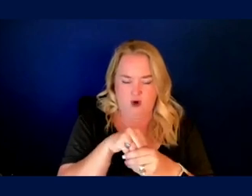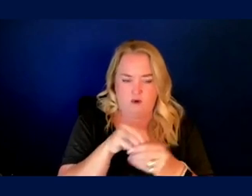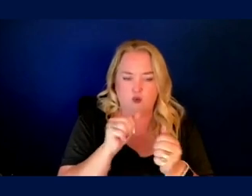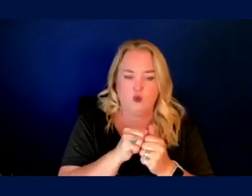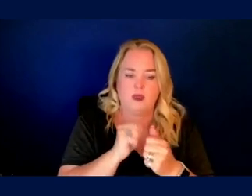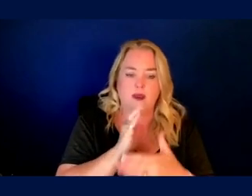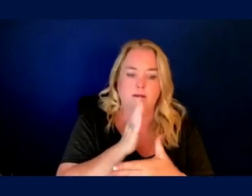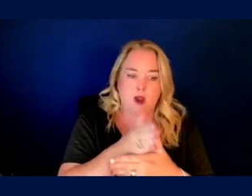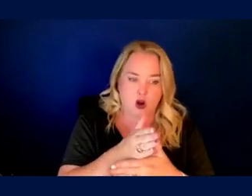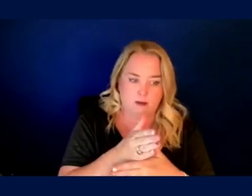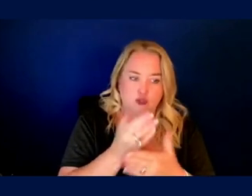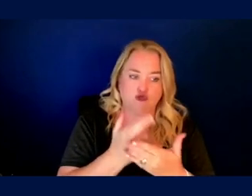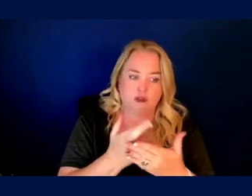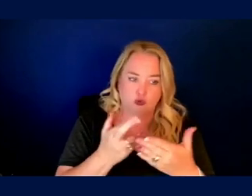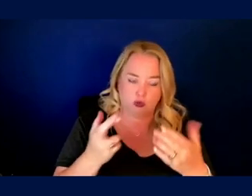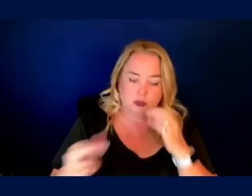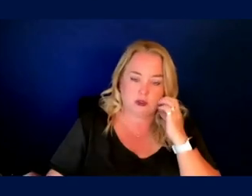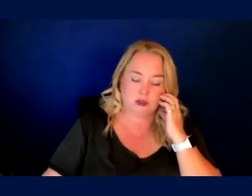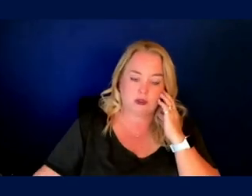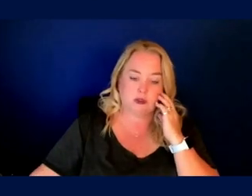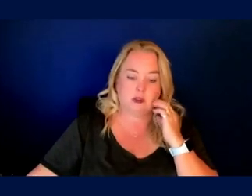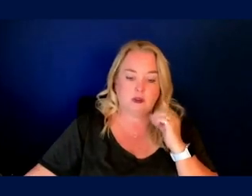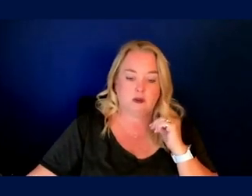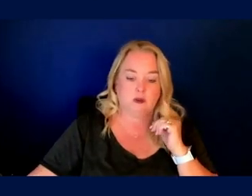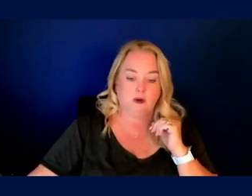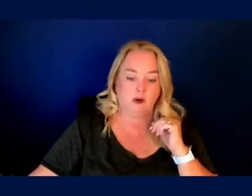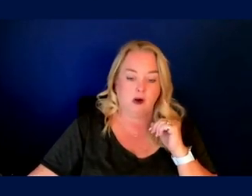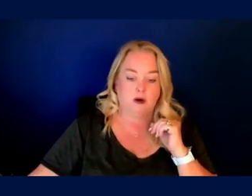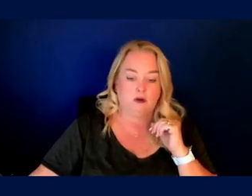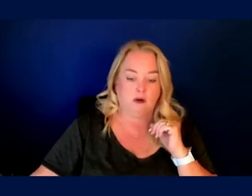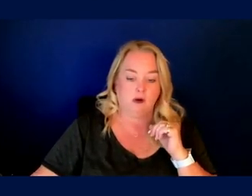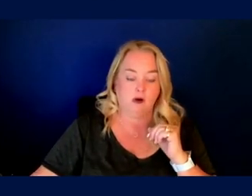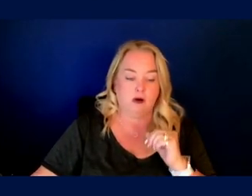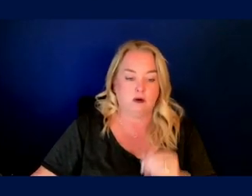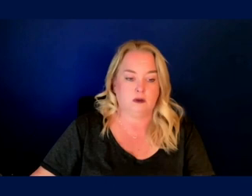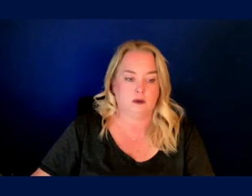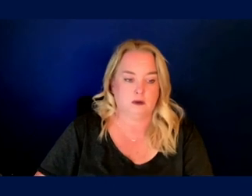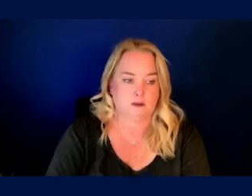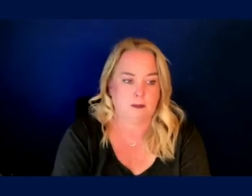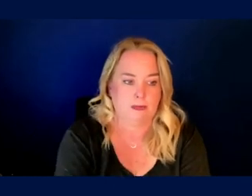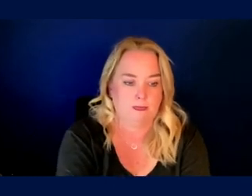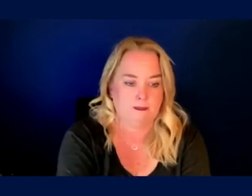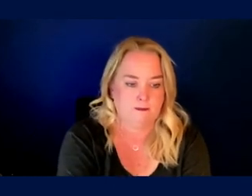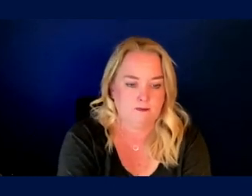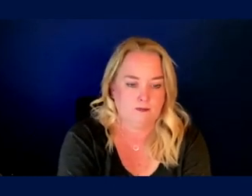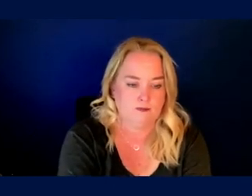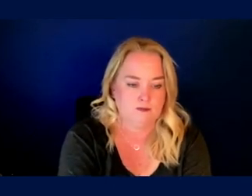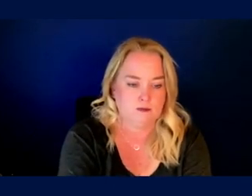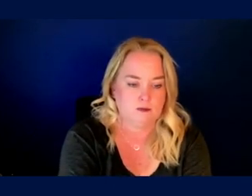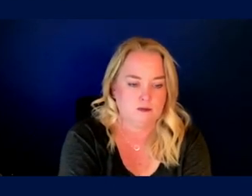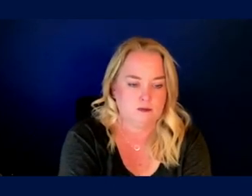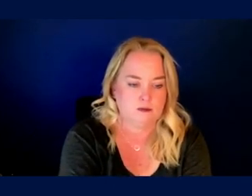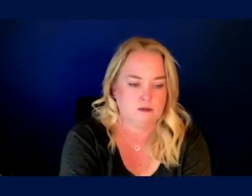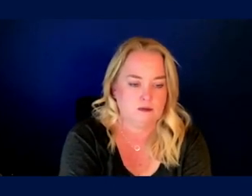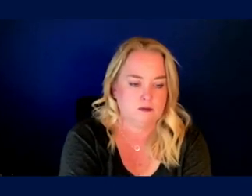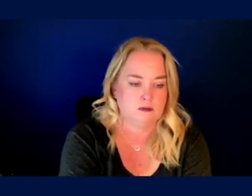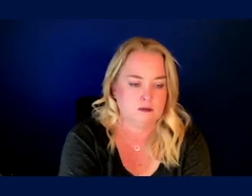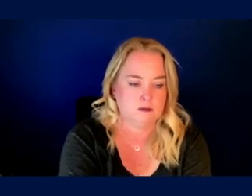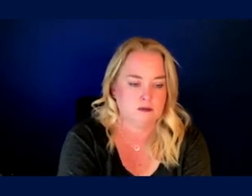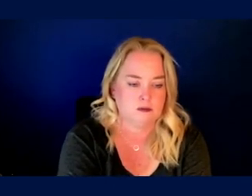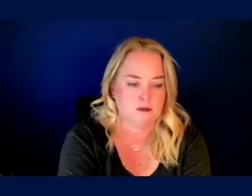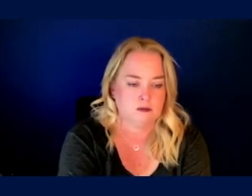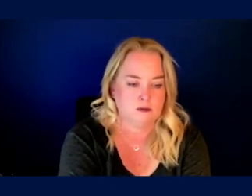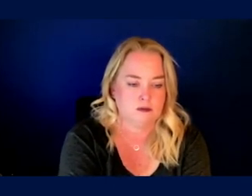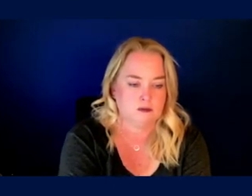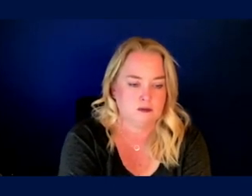the impairments, the resources, the requirements, people stop usually using the word handicap altogether, unless they're talking